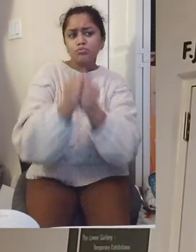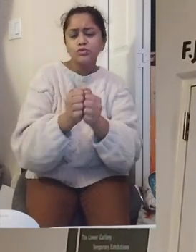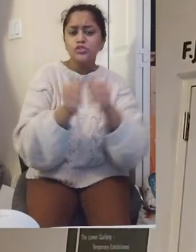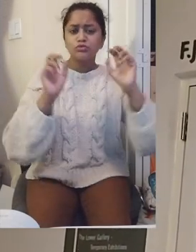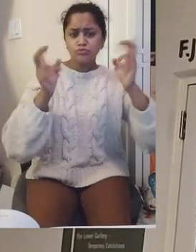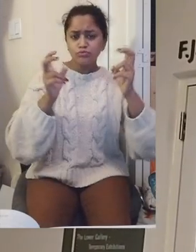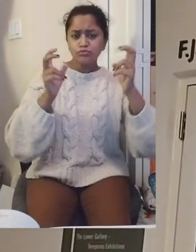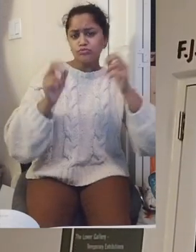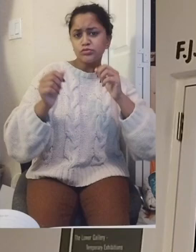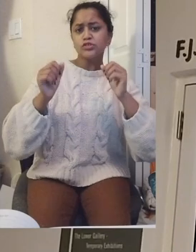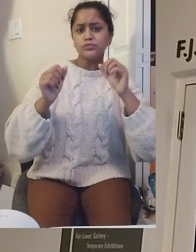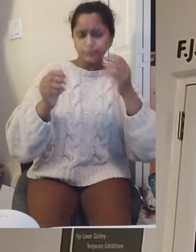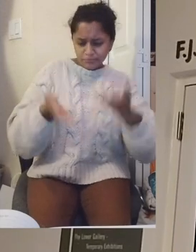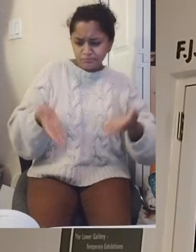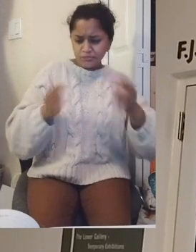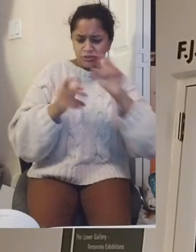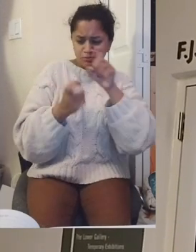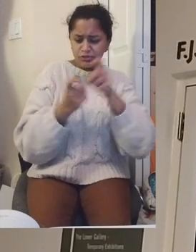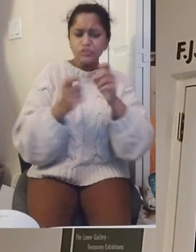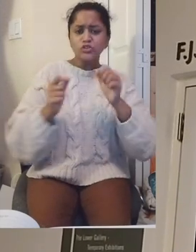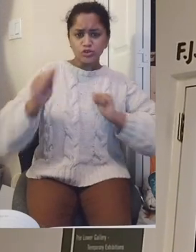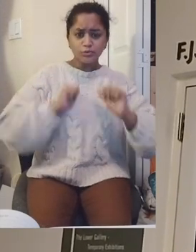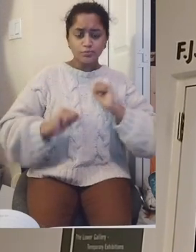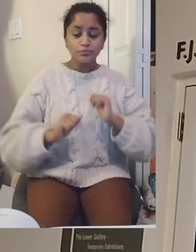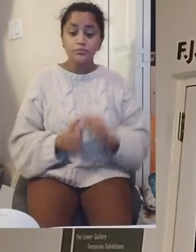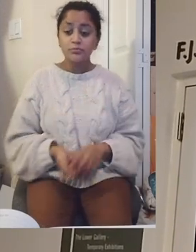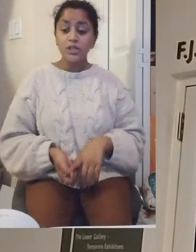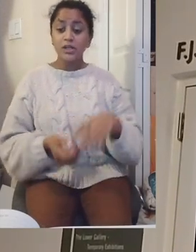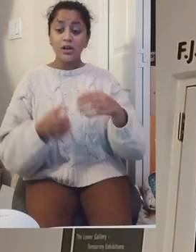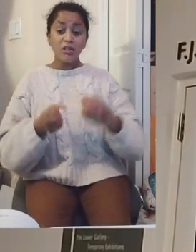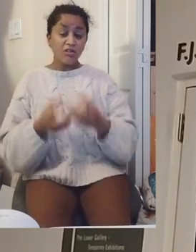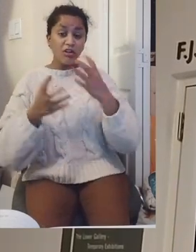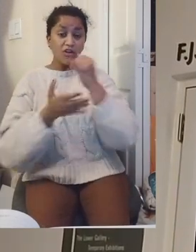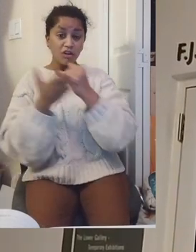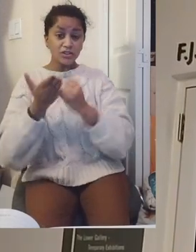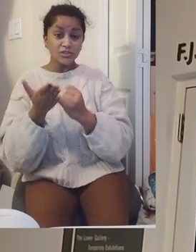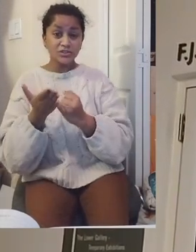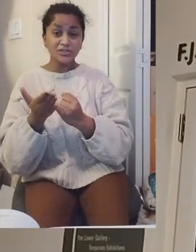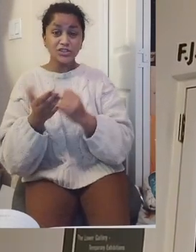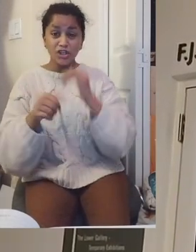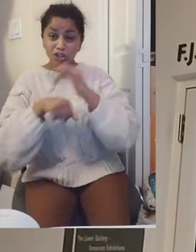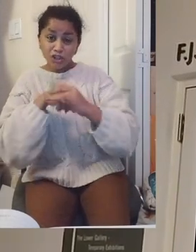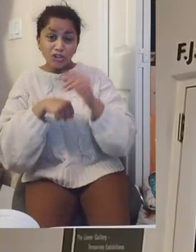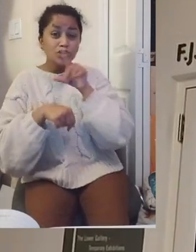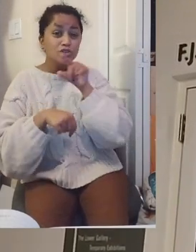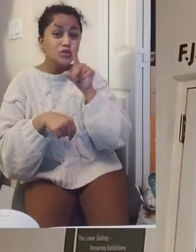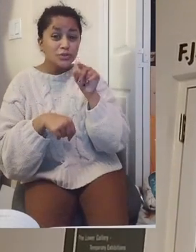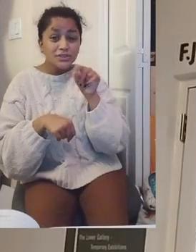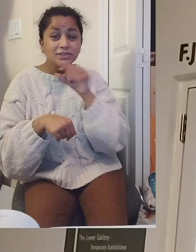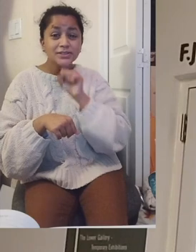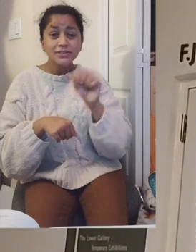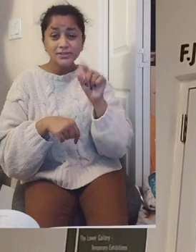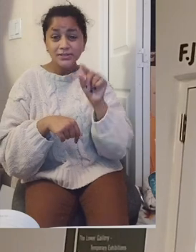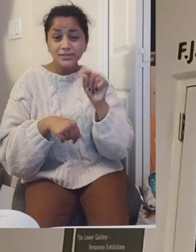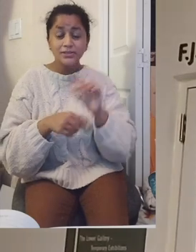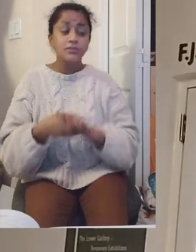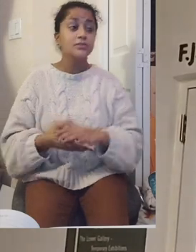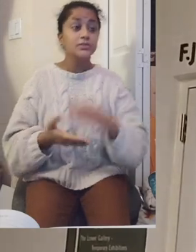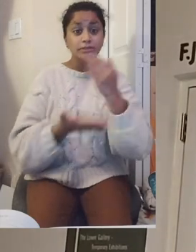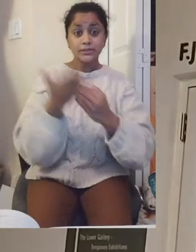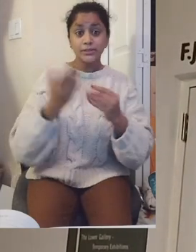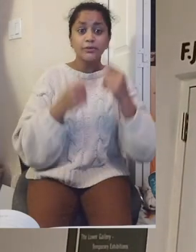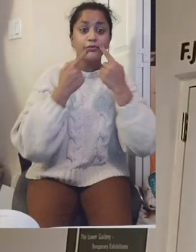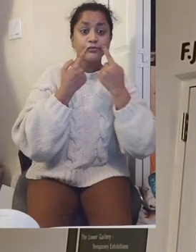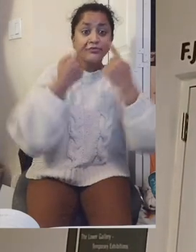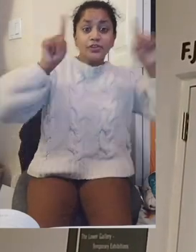show. And so we have a mix of younger contemporary artists, some of them in their early 20s, so pretty young. And then we have some